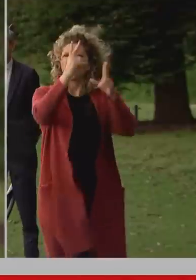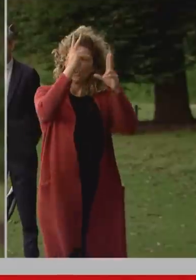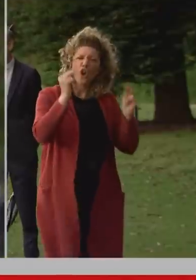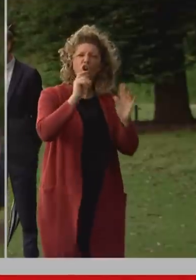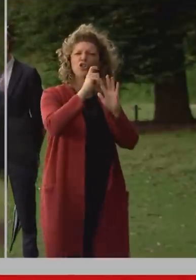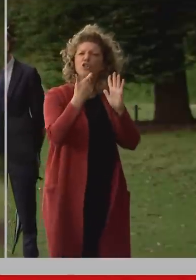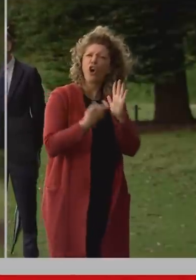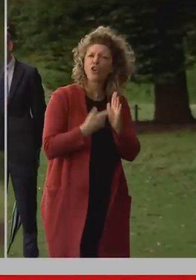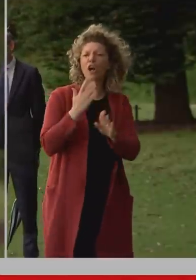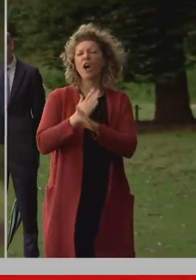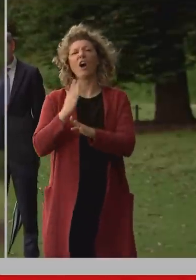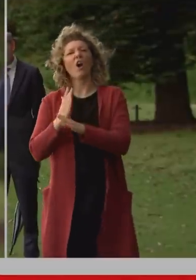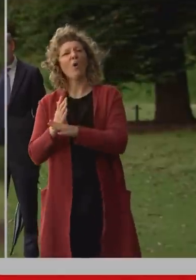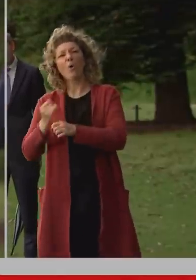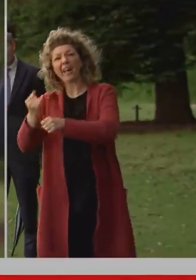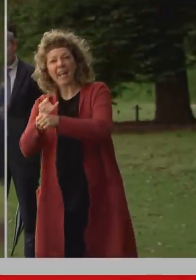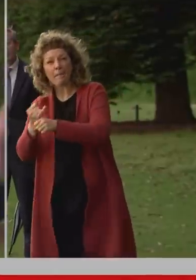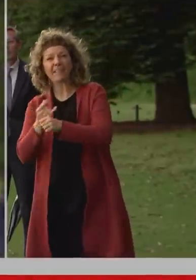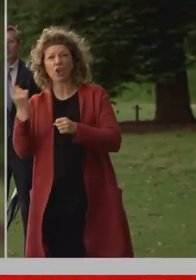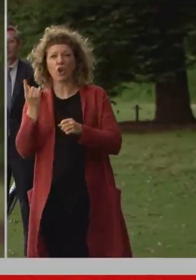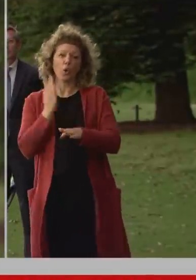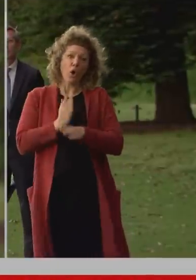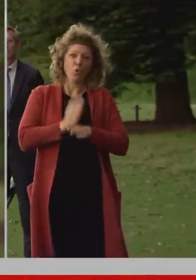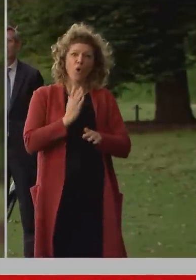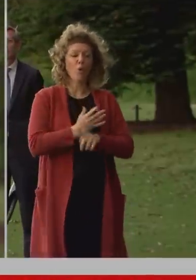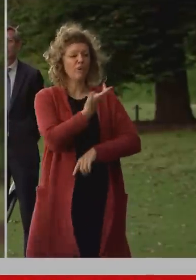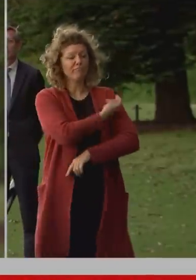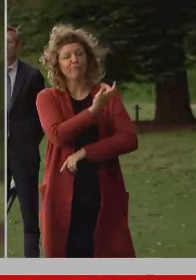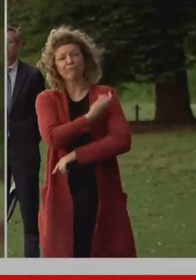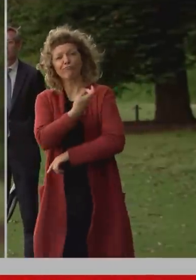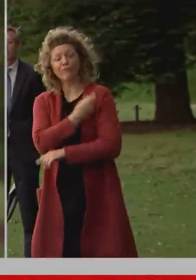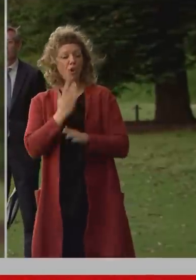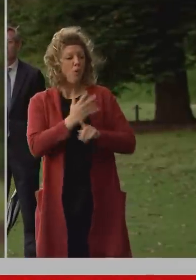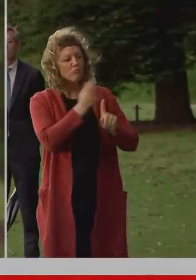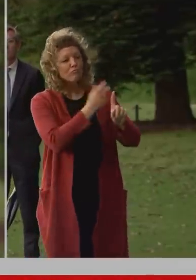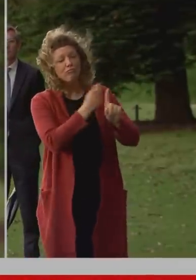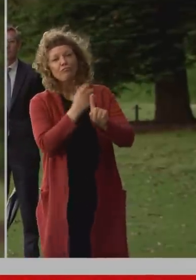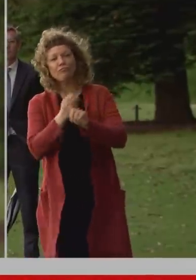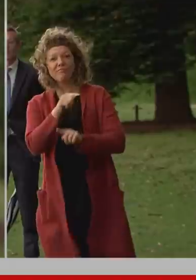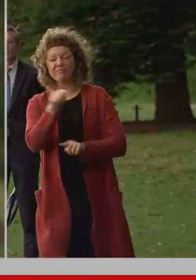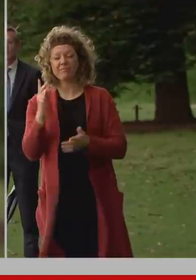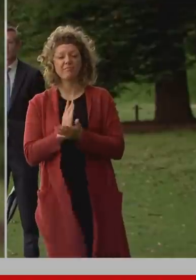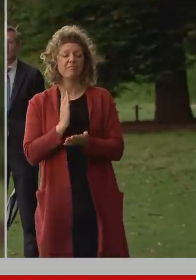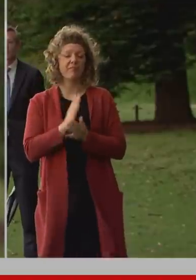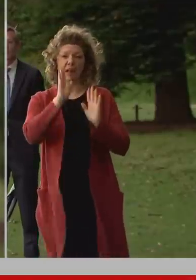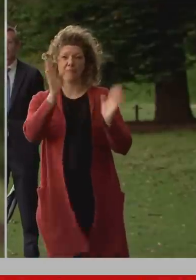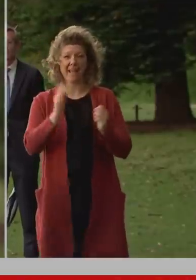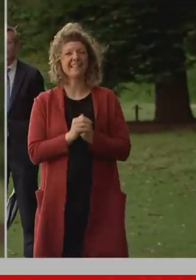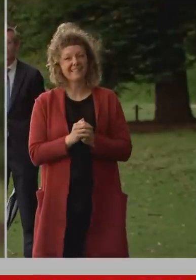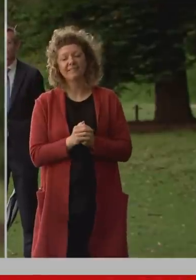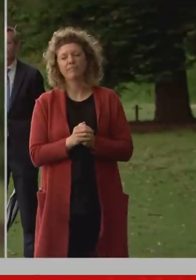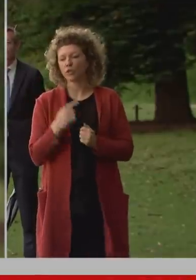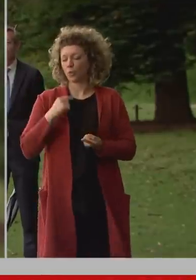everyone who has come forward in our community to get vaccinated and they're still coming most importantly uh so we look forward to